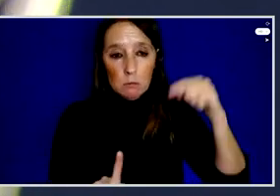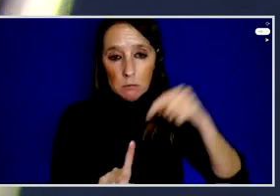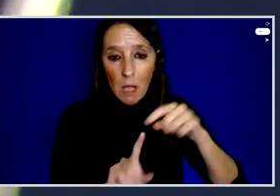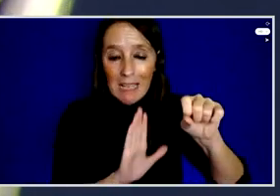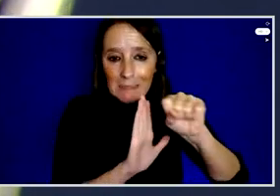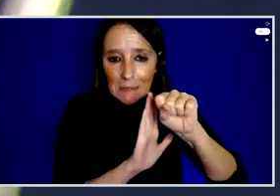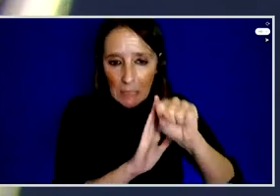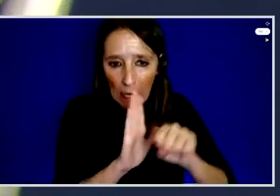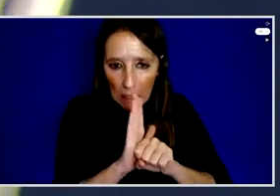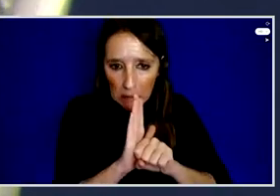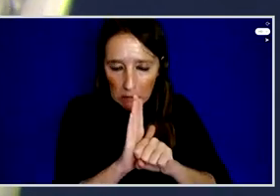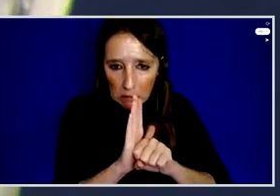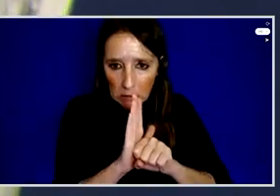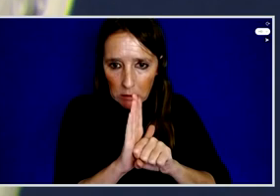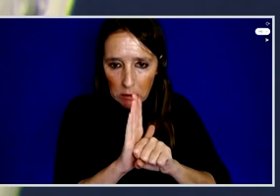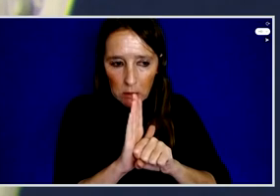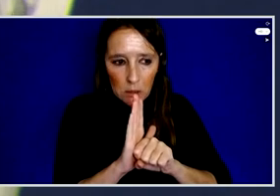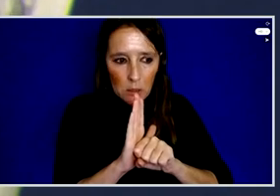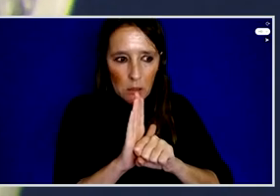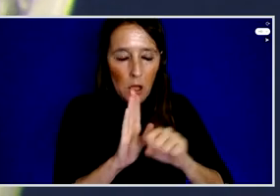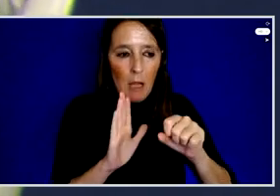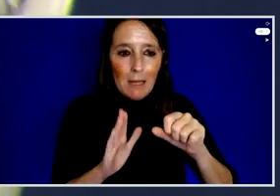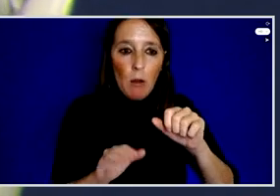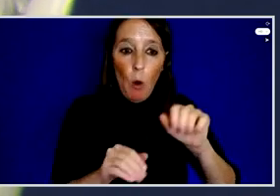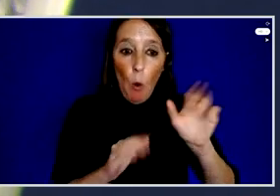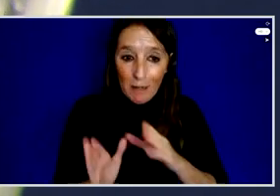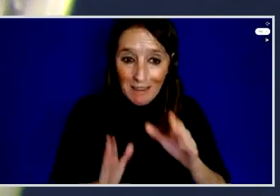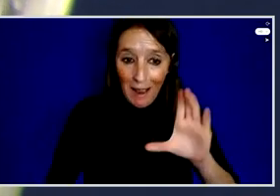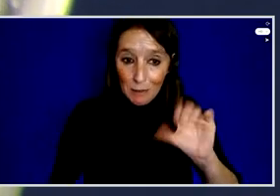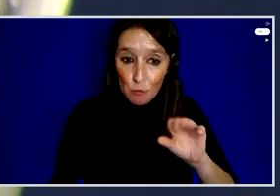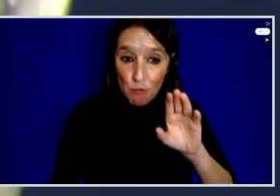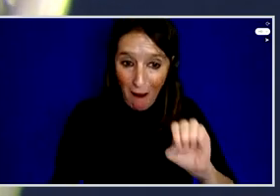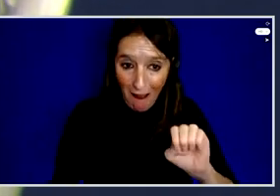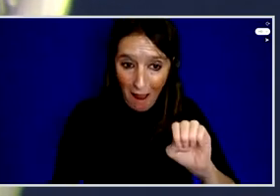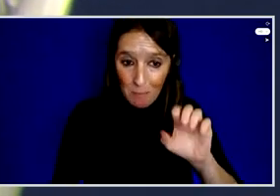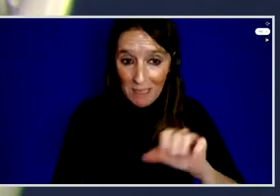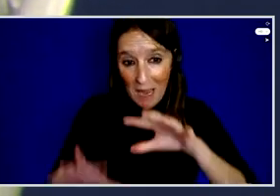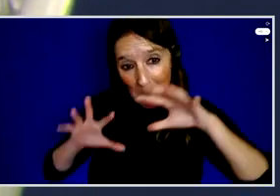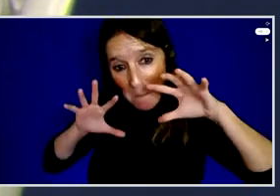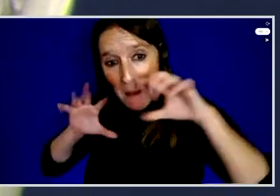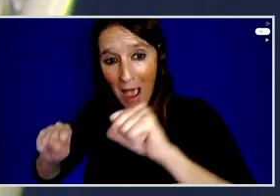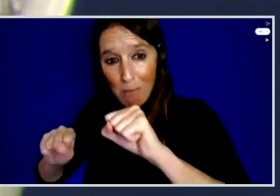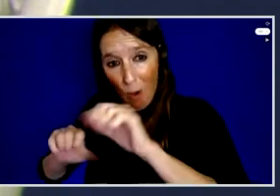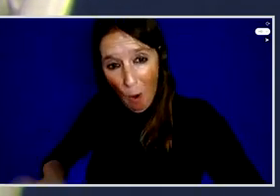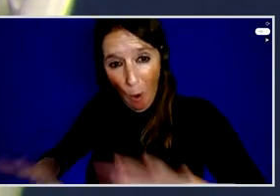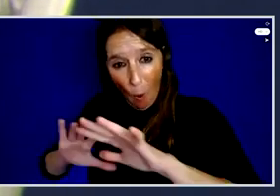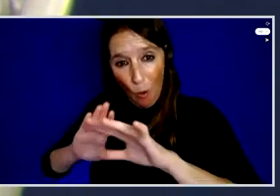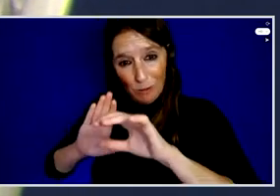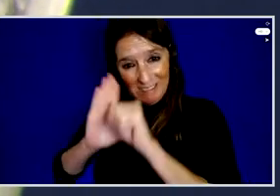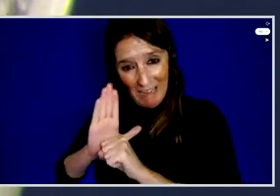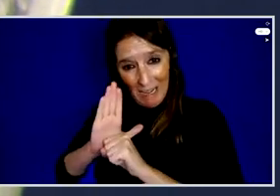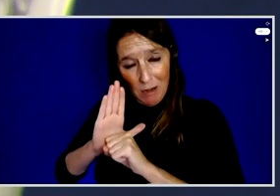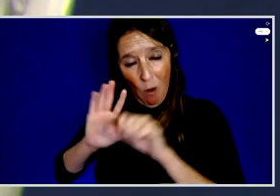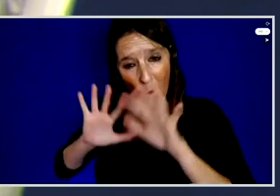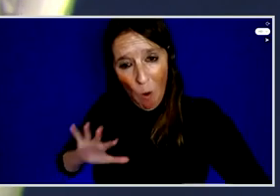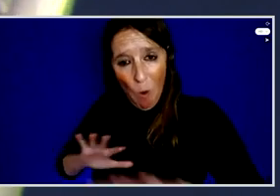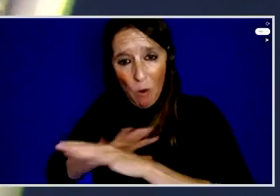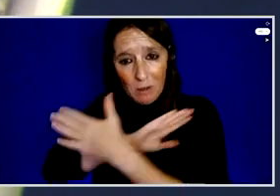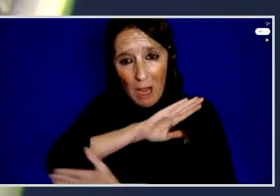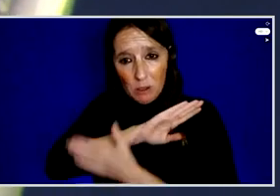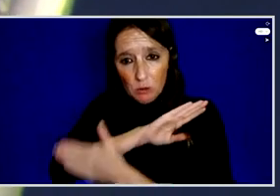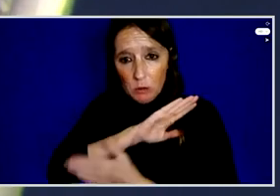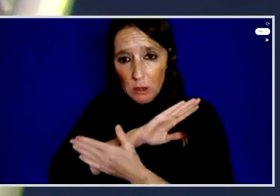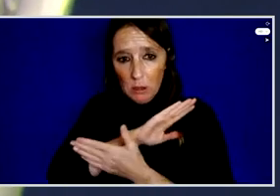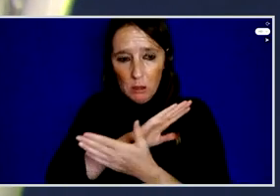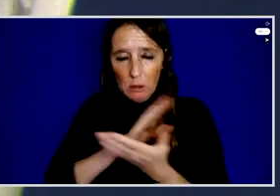are capturing the whole state and even it's happening like in Europe, you know. And it's like corrupted